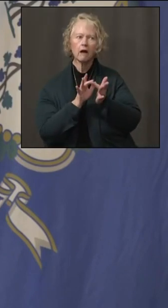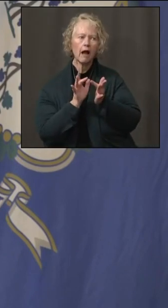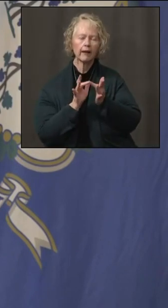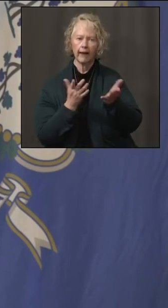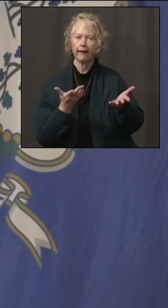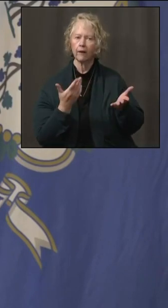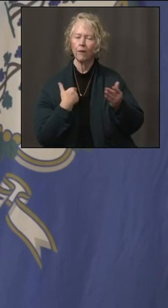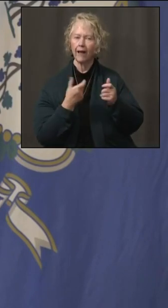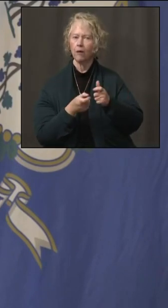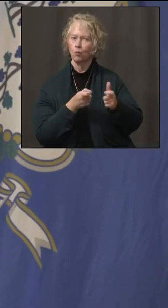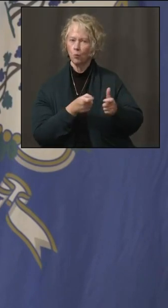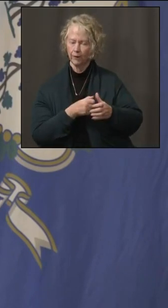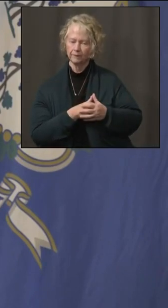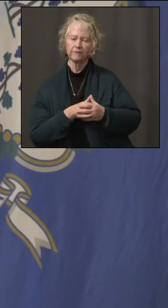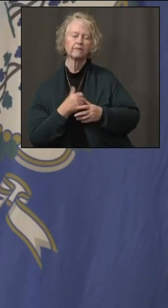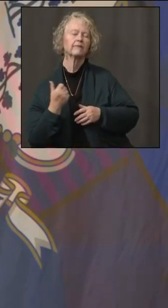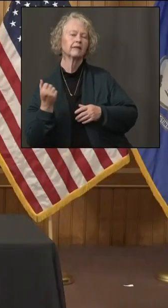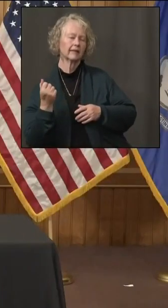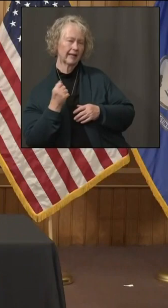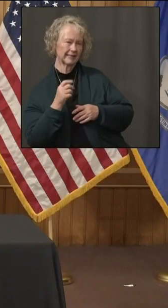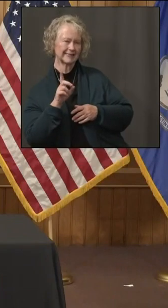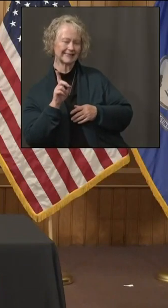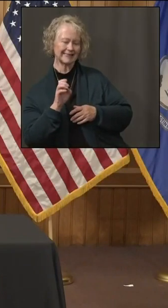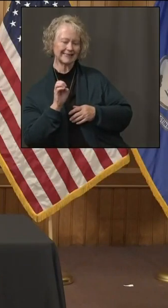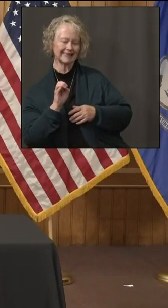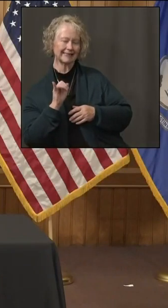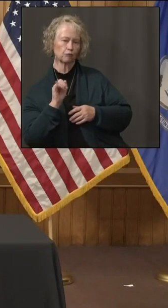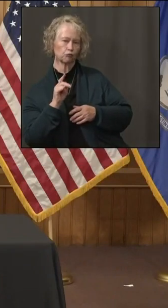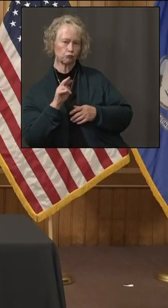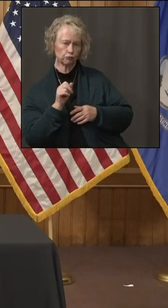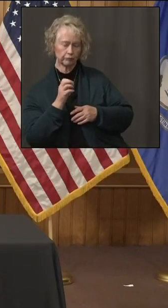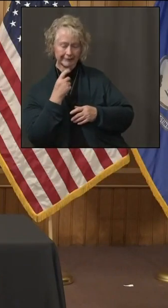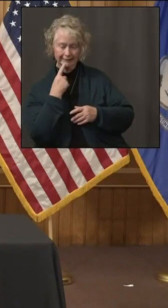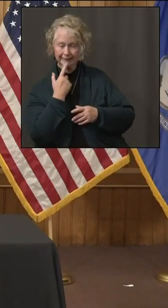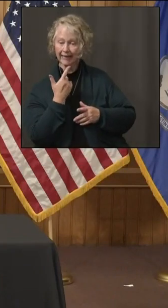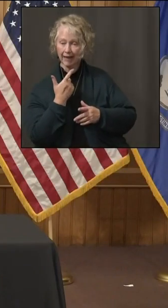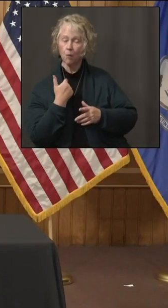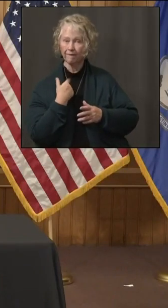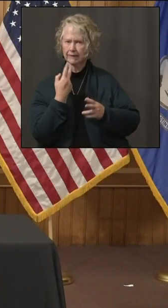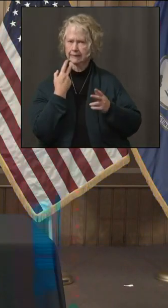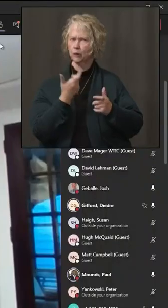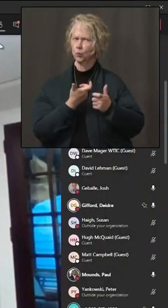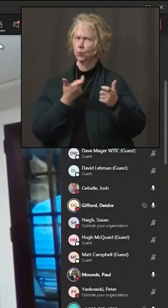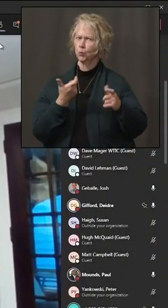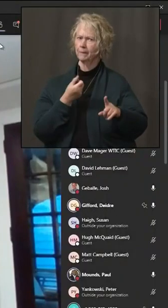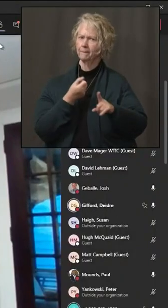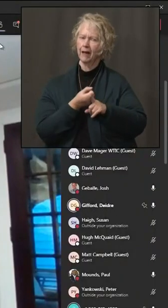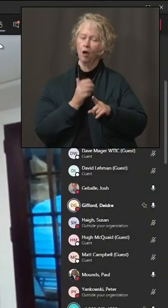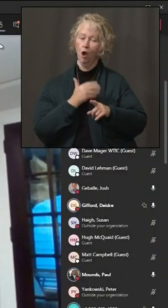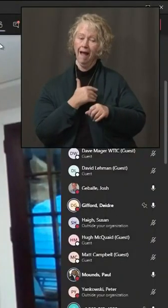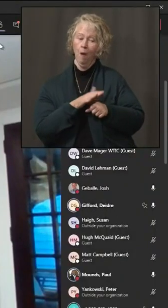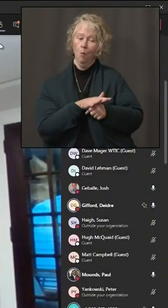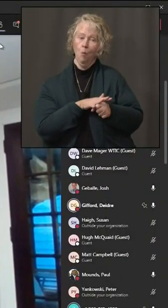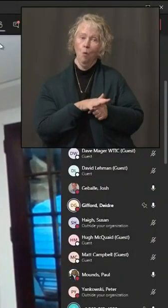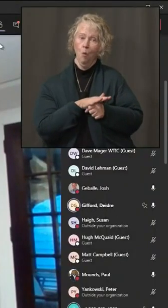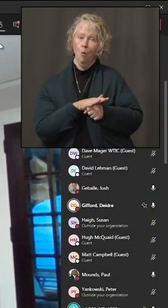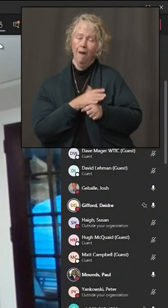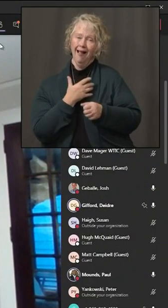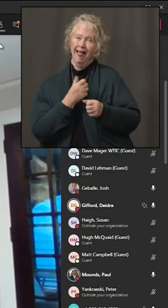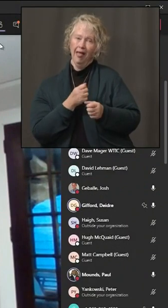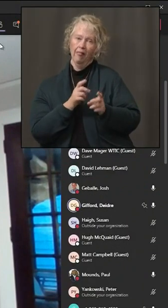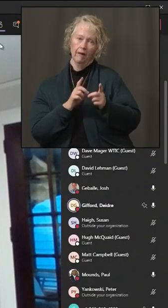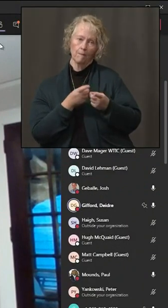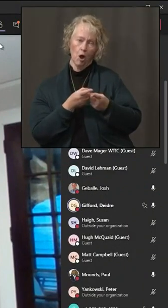Yeah, so we have seen, Governor, to add to that, a really big impact on our local health departments on the contact